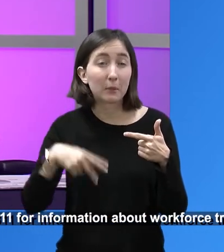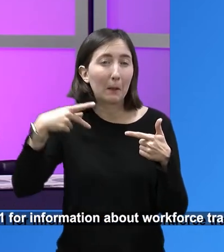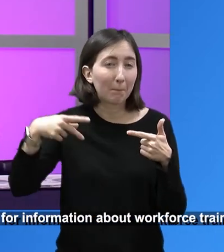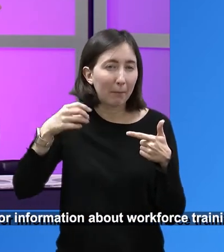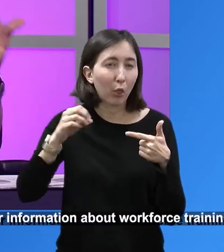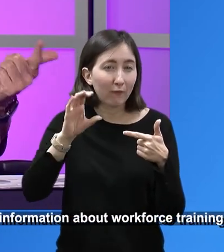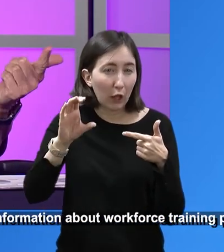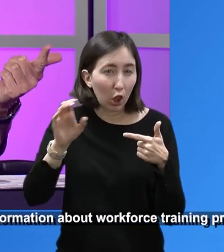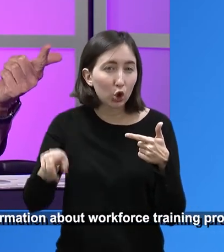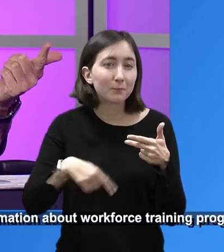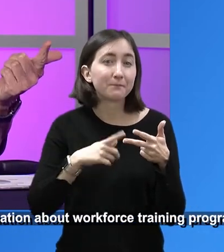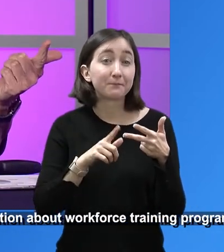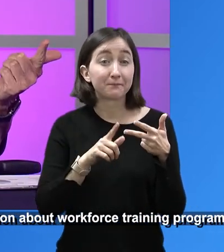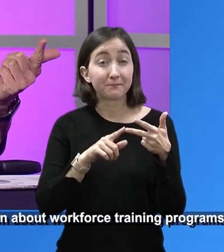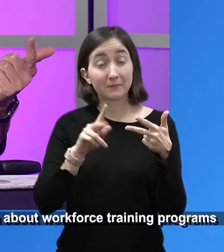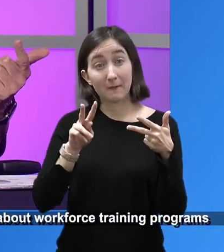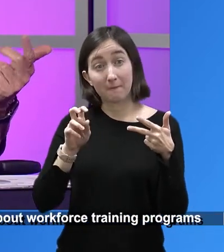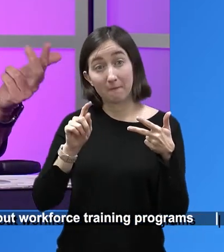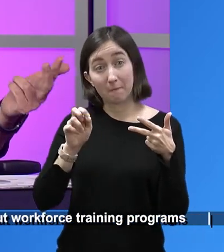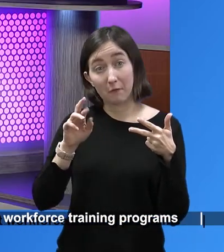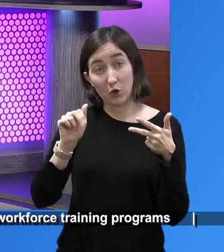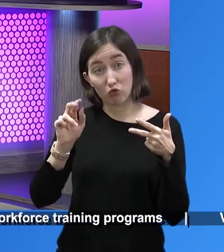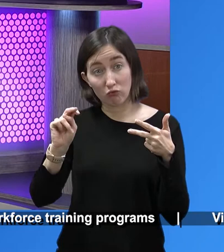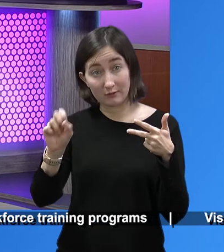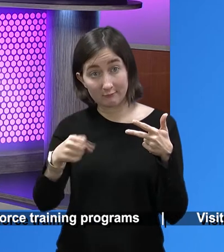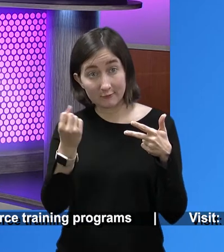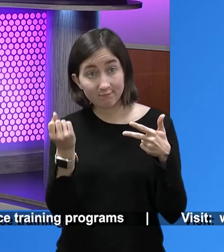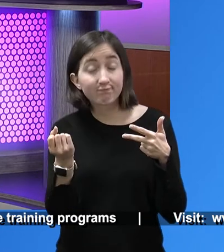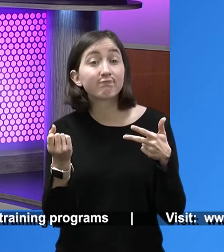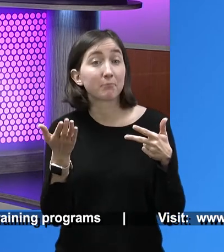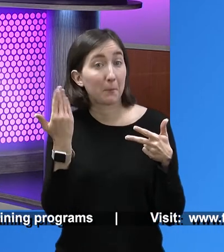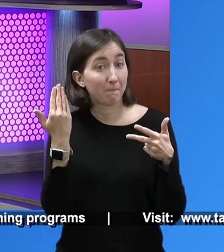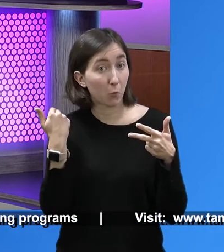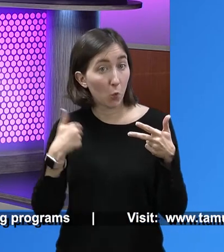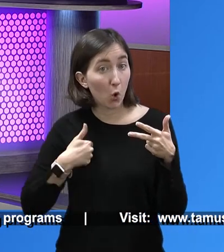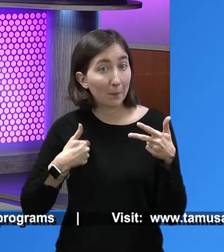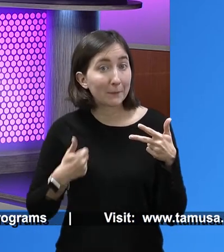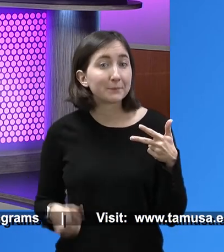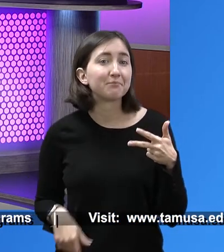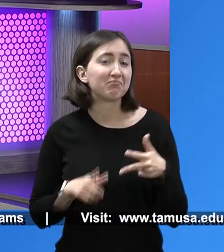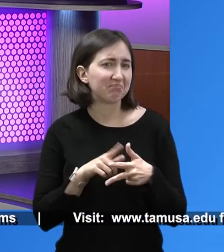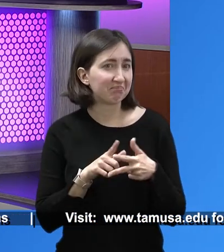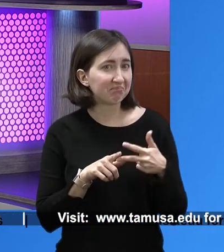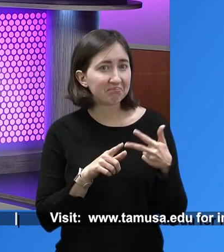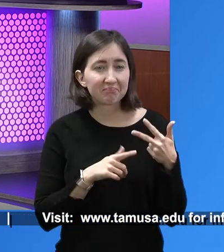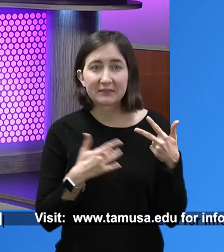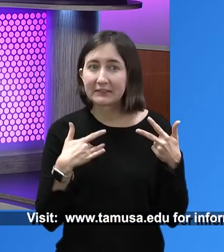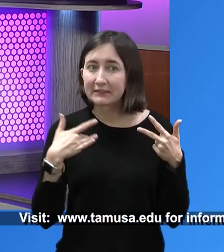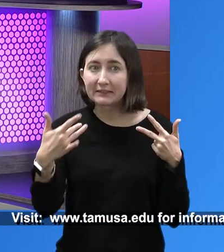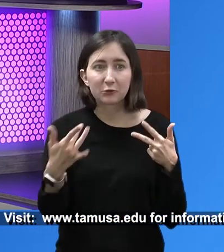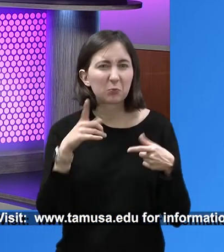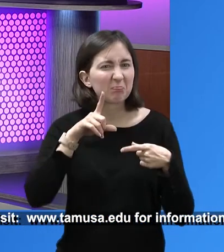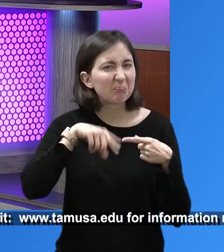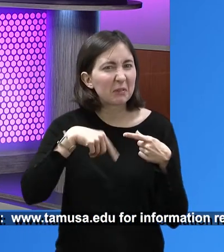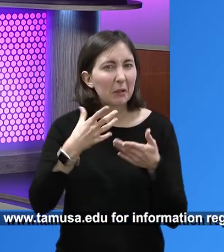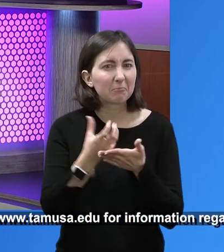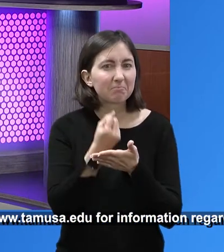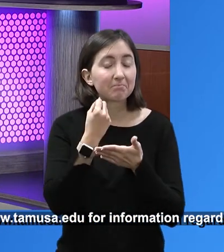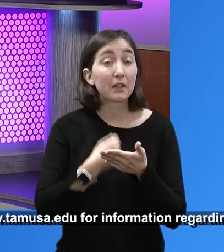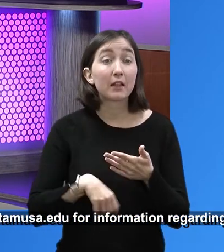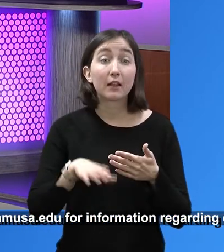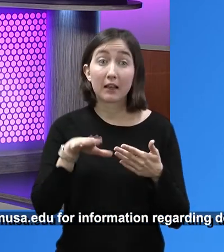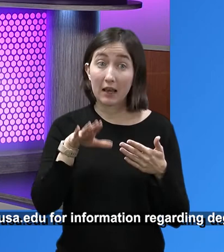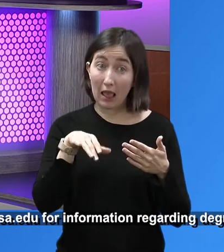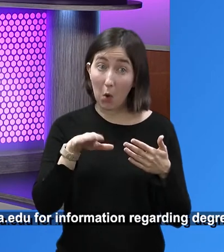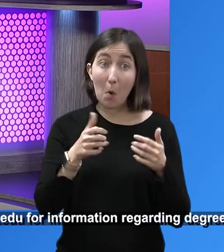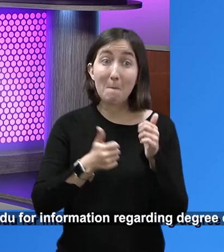minorities, veterans at times. Right. So, so, you know, statistically what we have